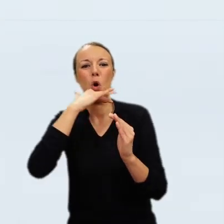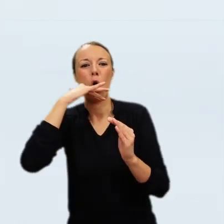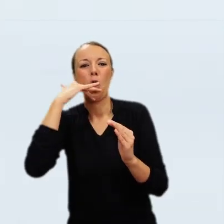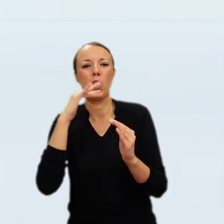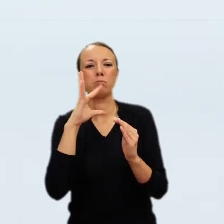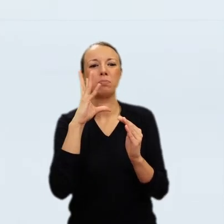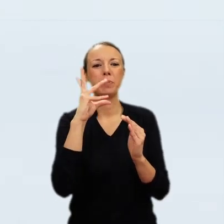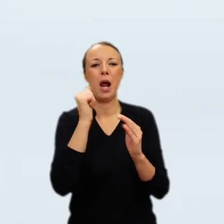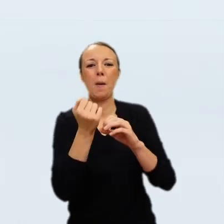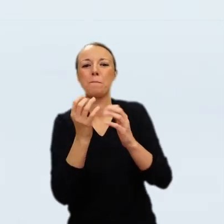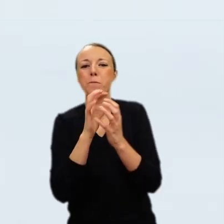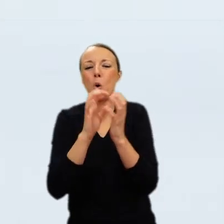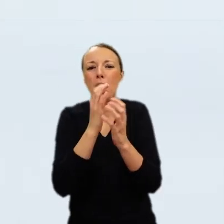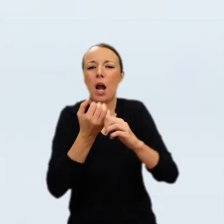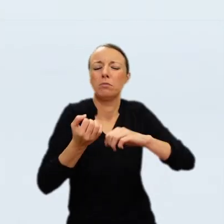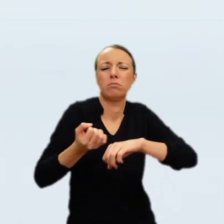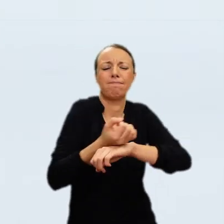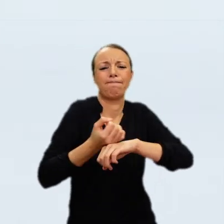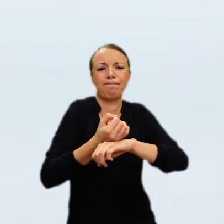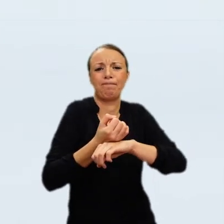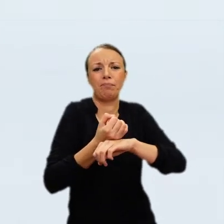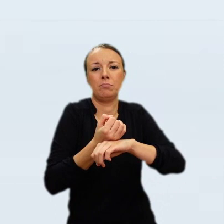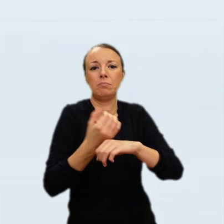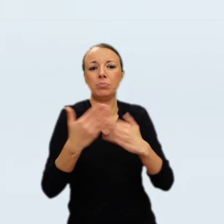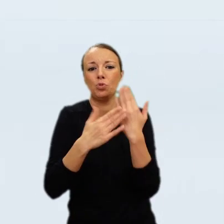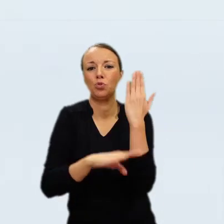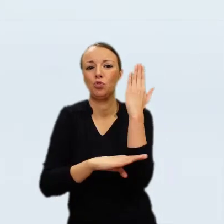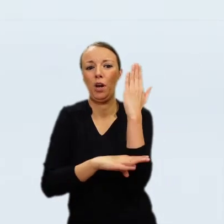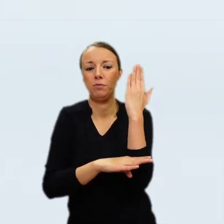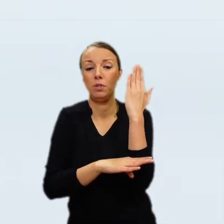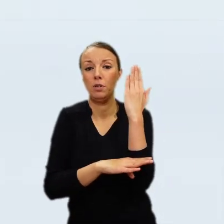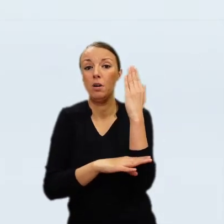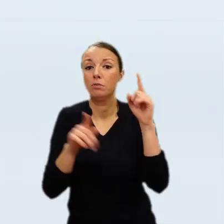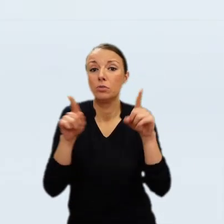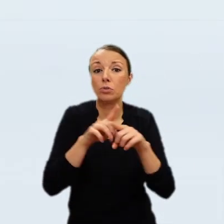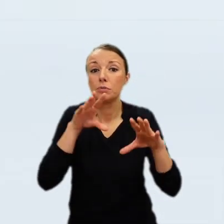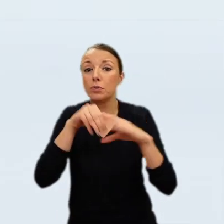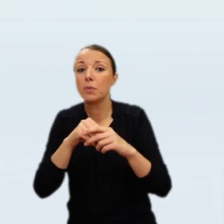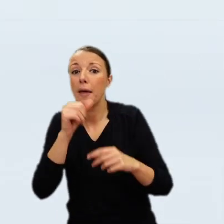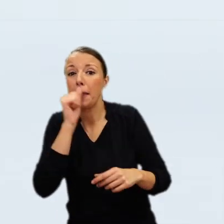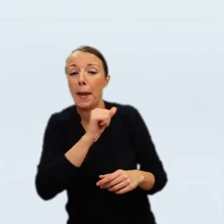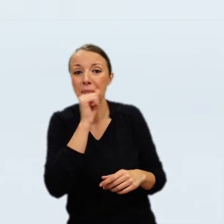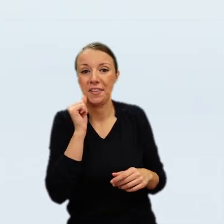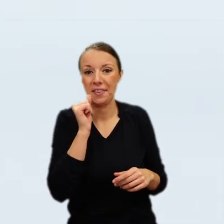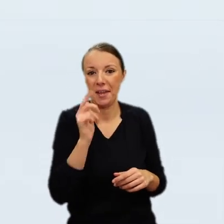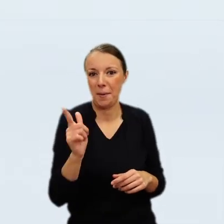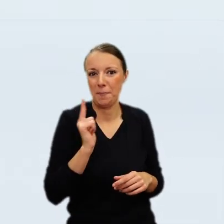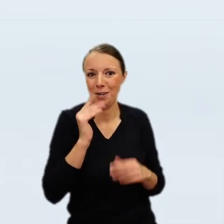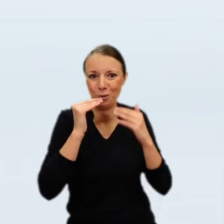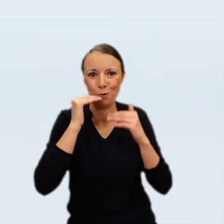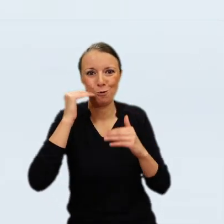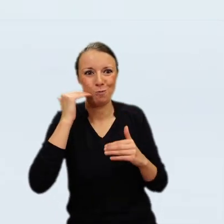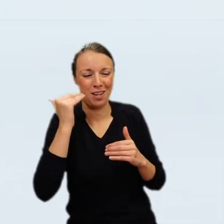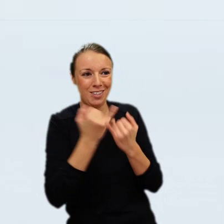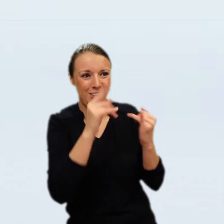1960, the poet and curator Frank O'Hara wrote a poem entitled Having a Coke with You. O'Hara was to die